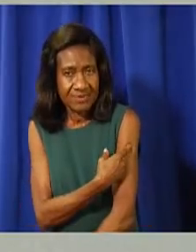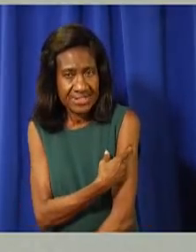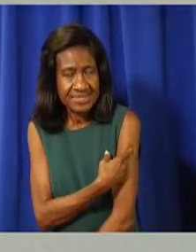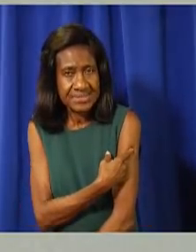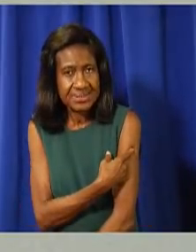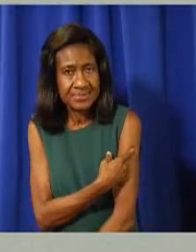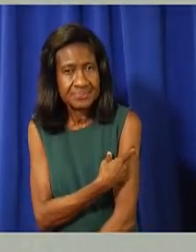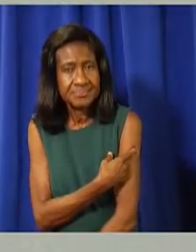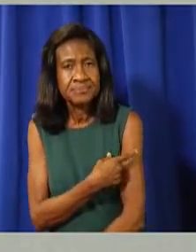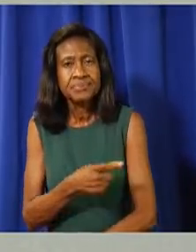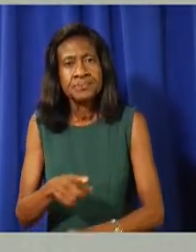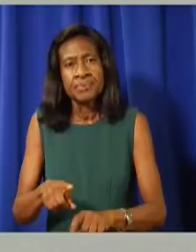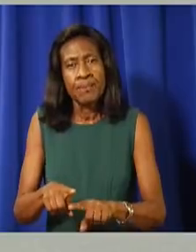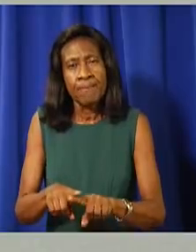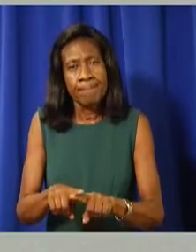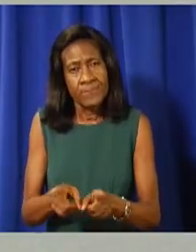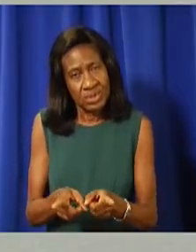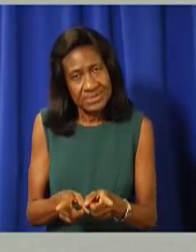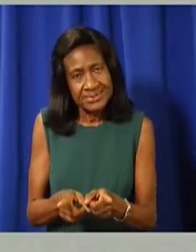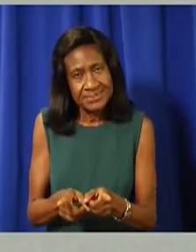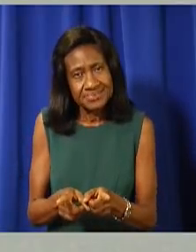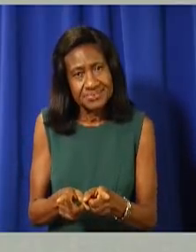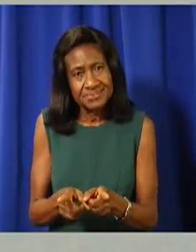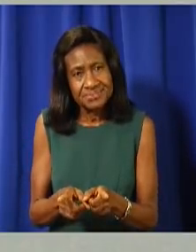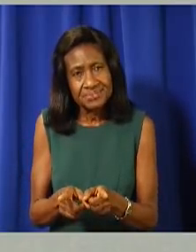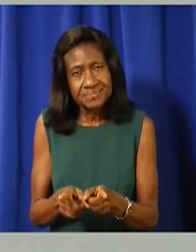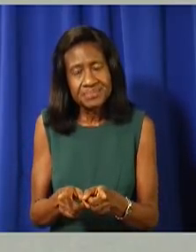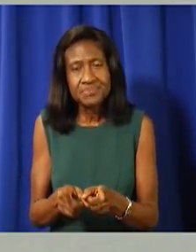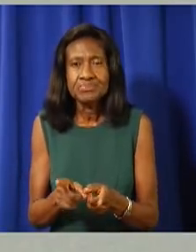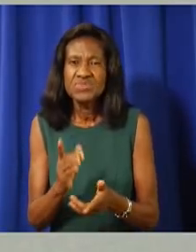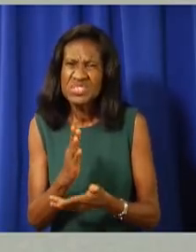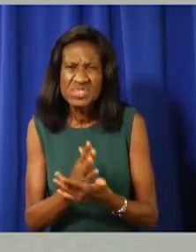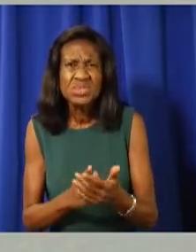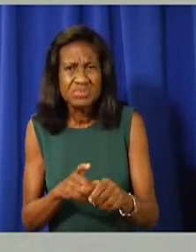But with Ross's comes a little thorn.